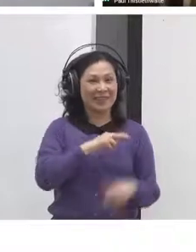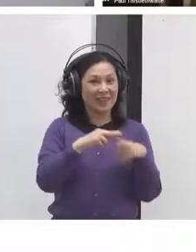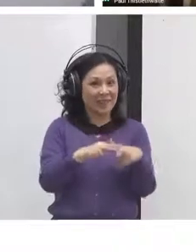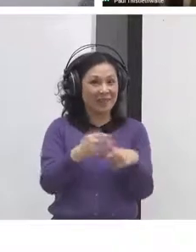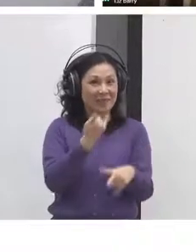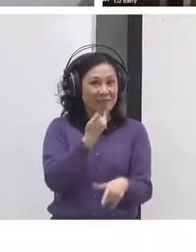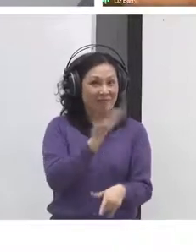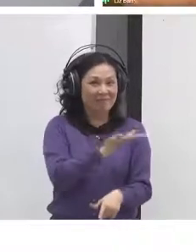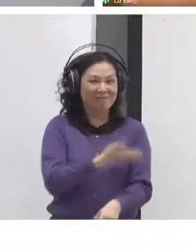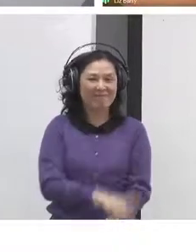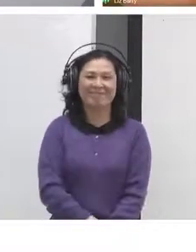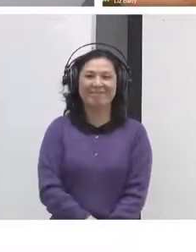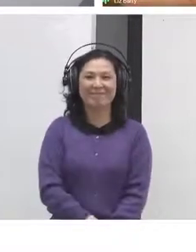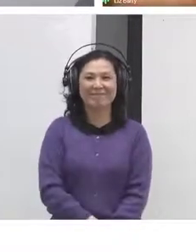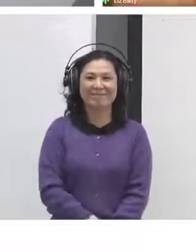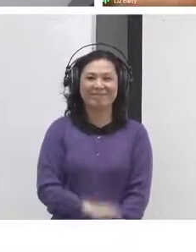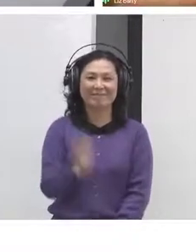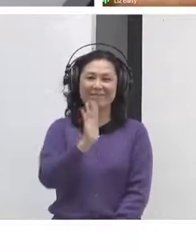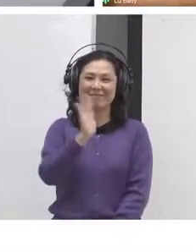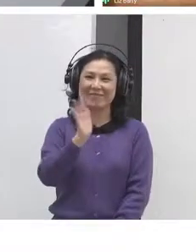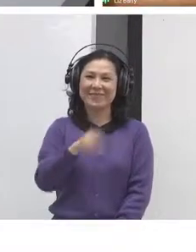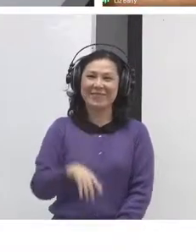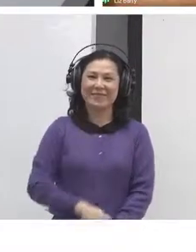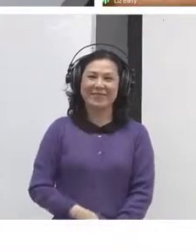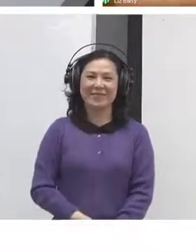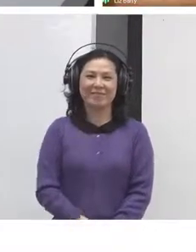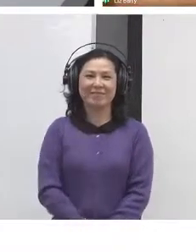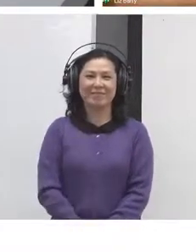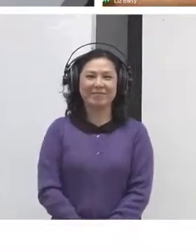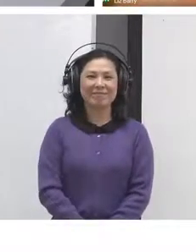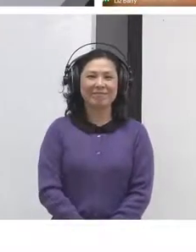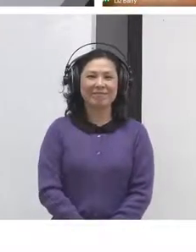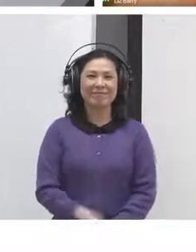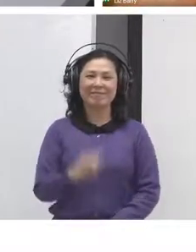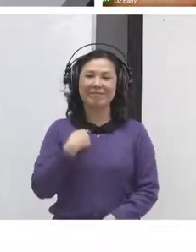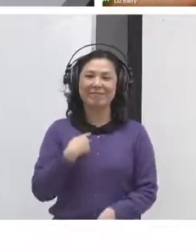Great. Hi. Let me share these slides.